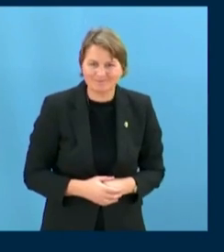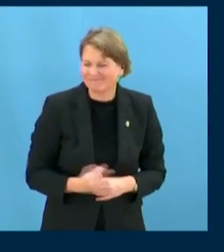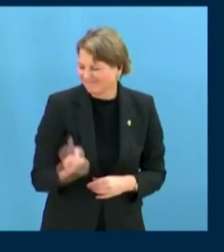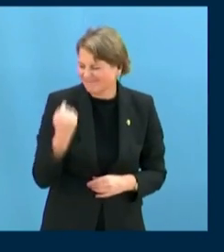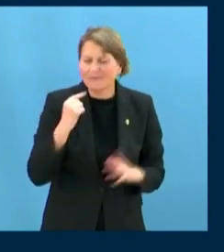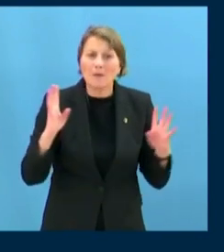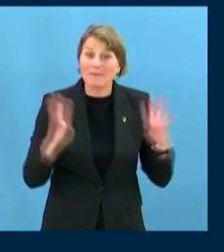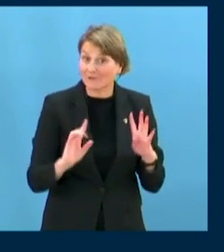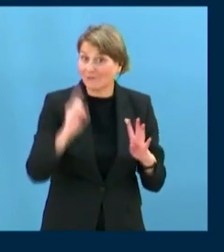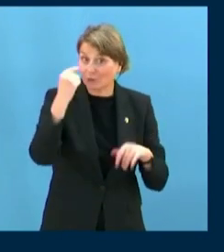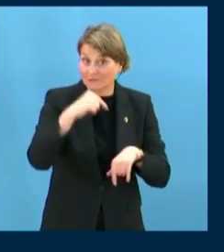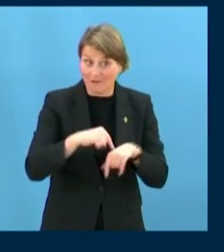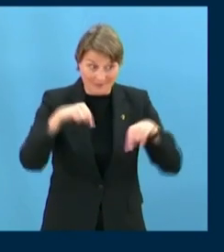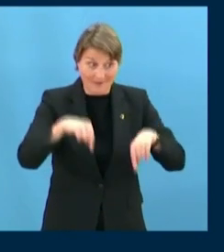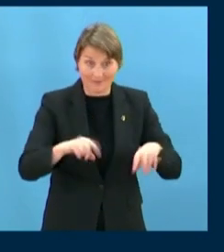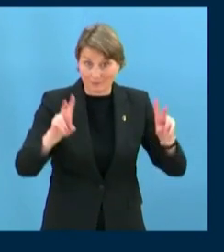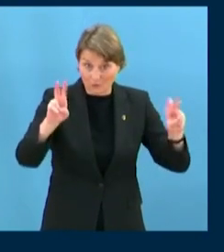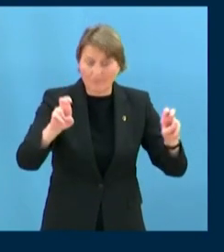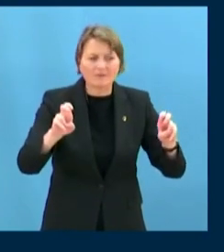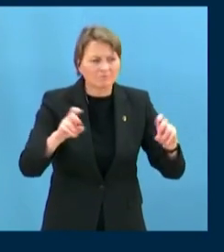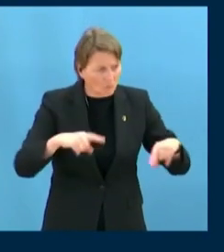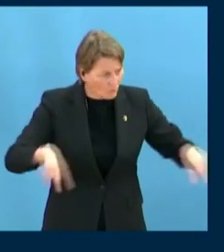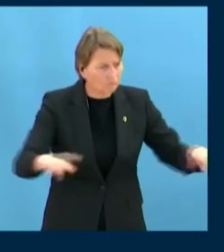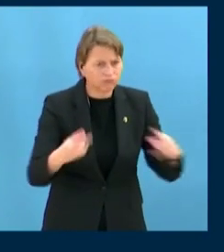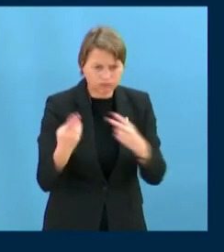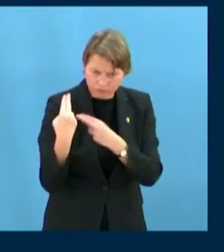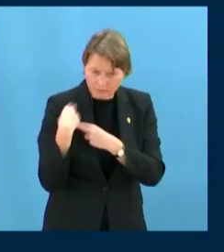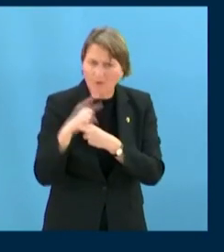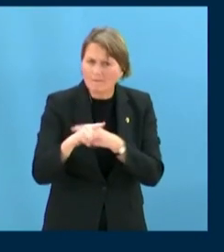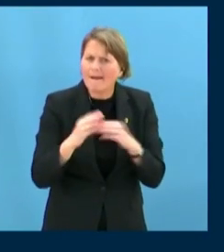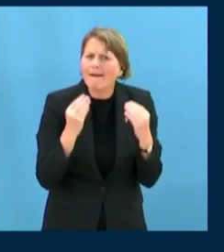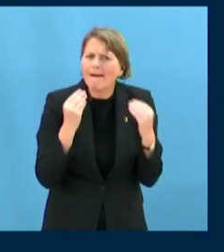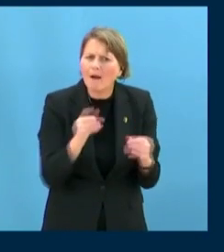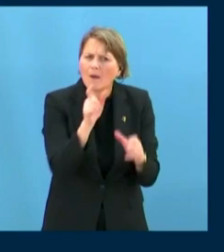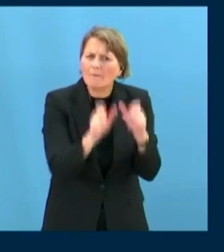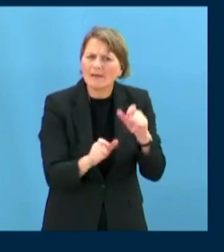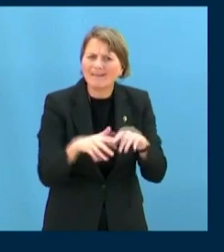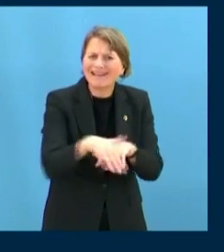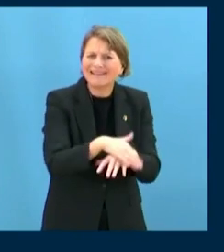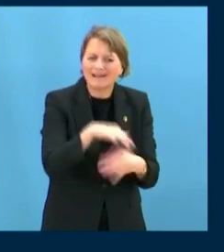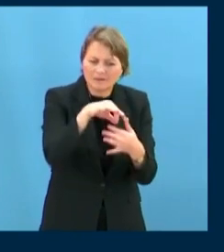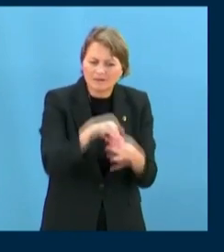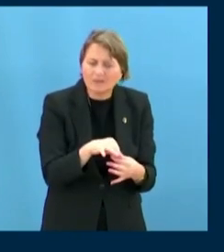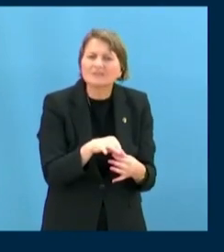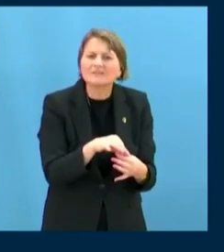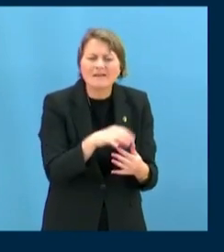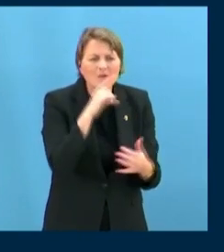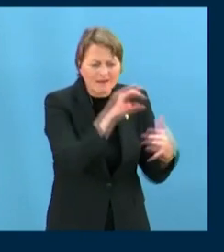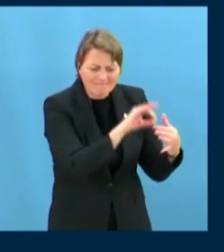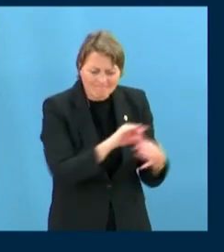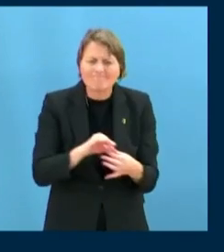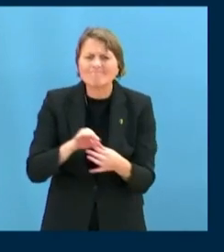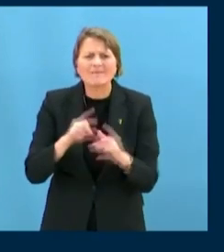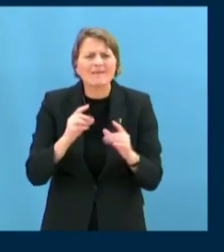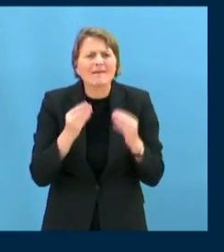have a collective responsibility to ensure that participation of indigenous peoples is anchored in the principles of self